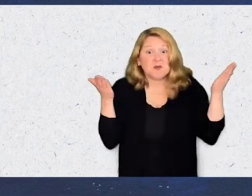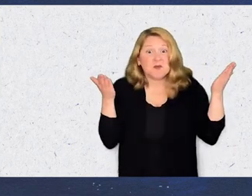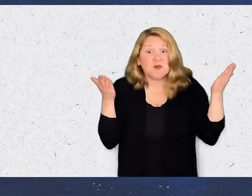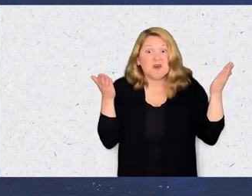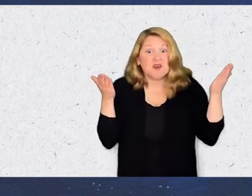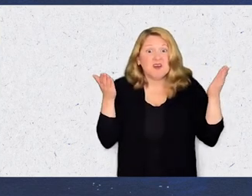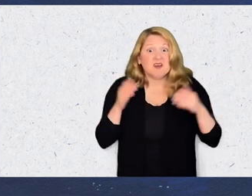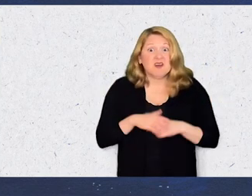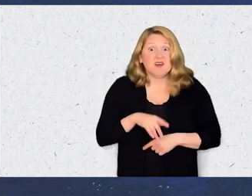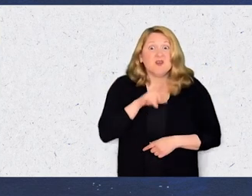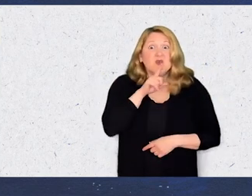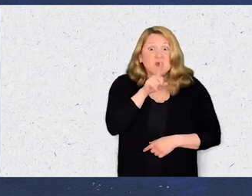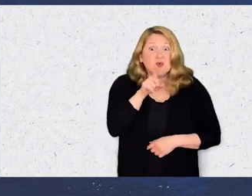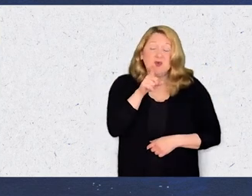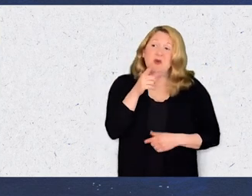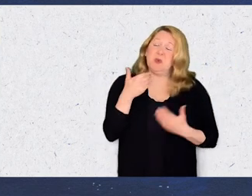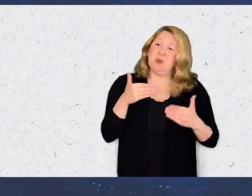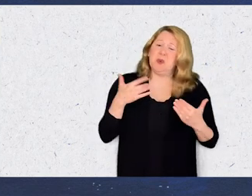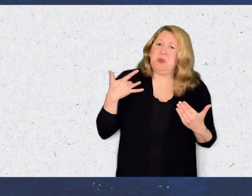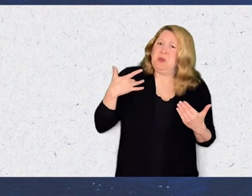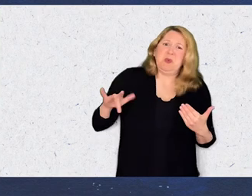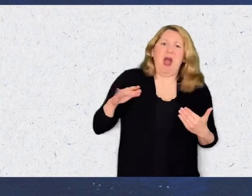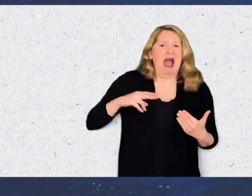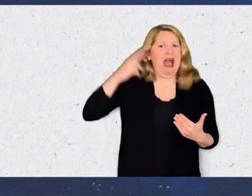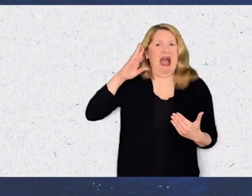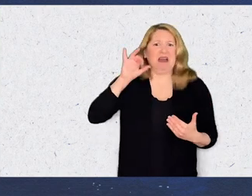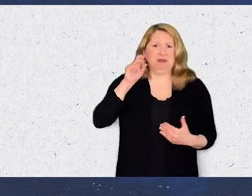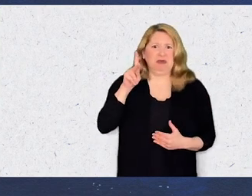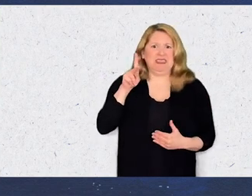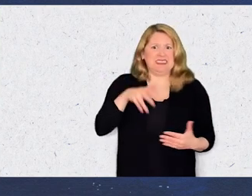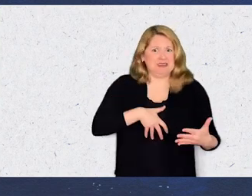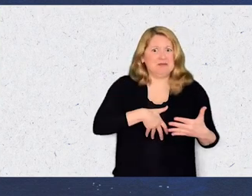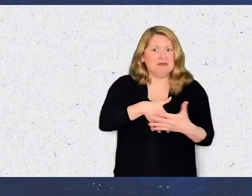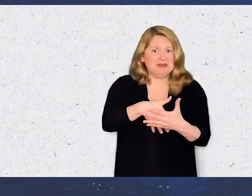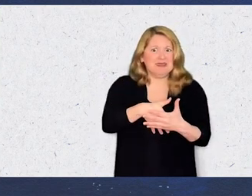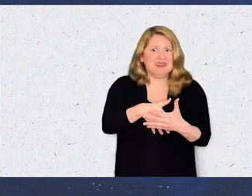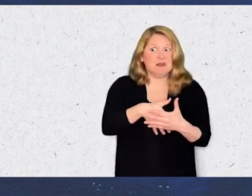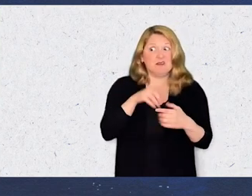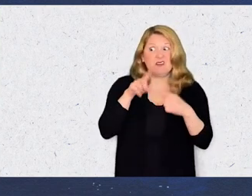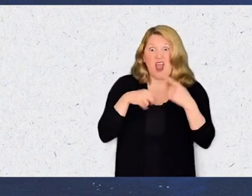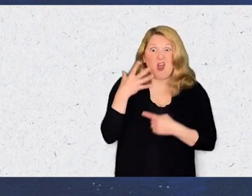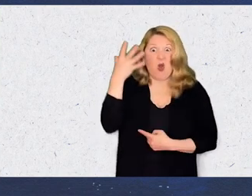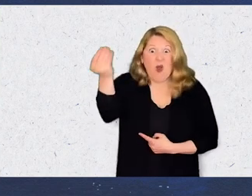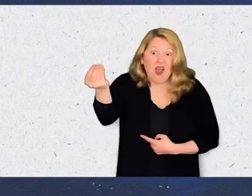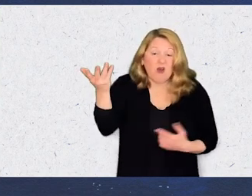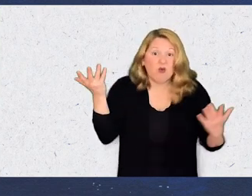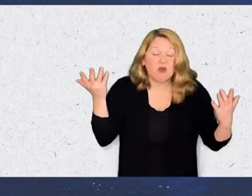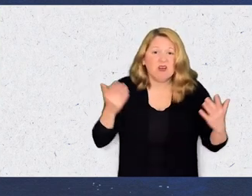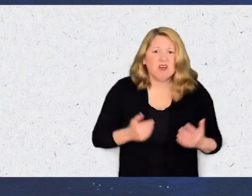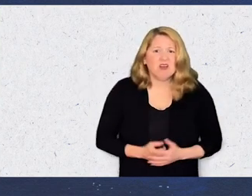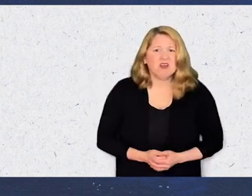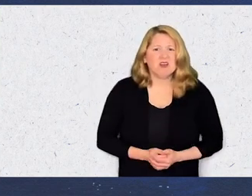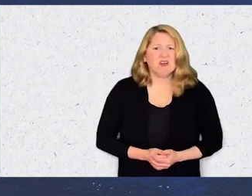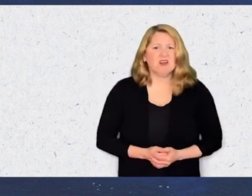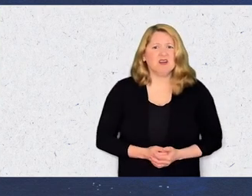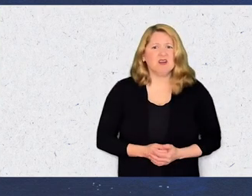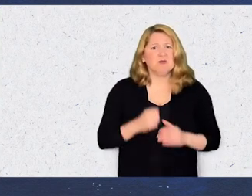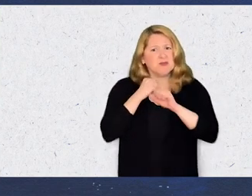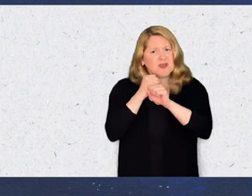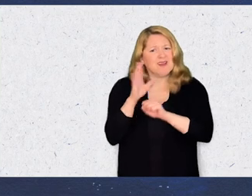disabled people who typically would have higher risk pregnancies can't even go out